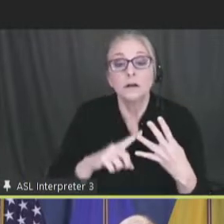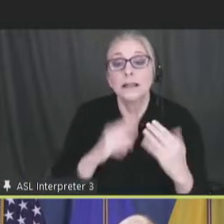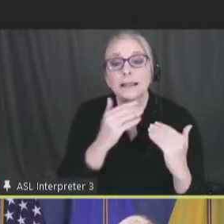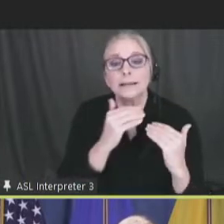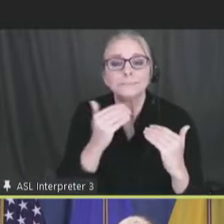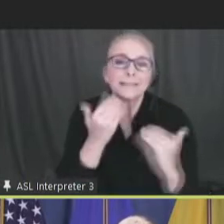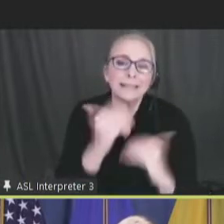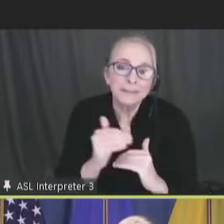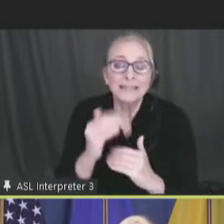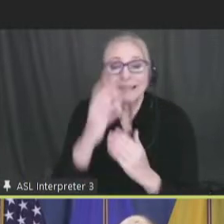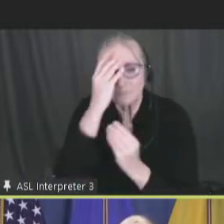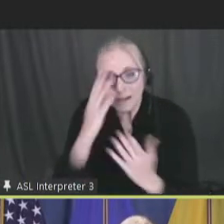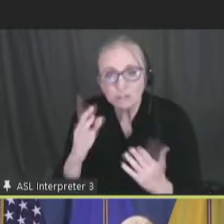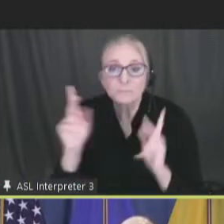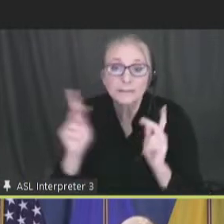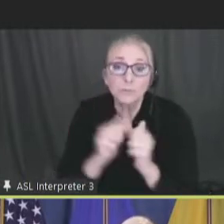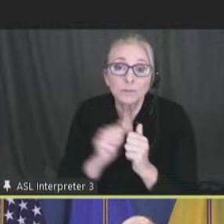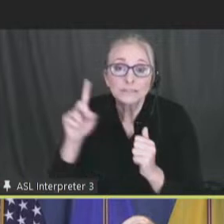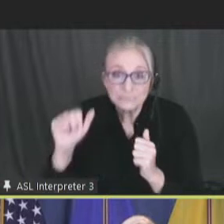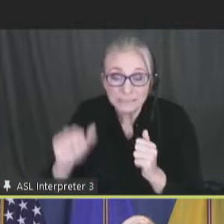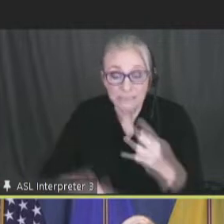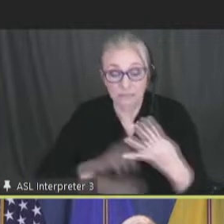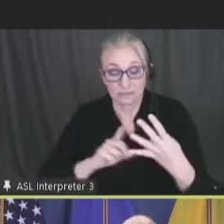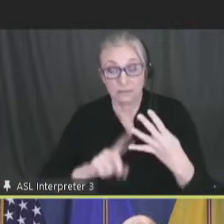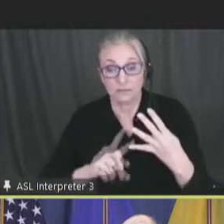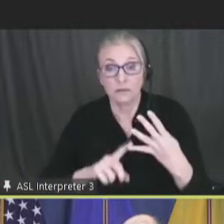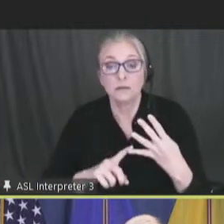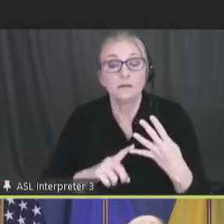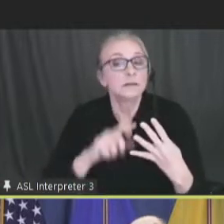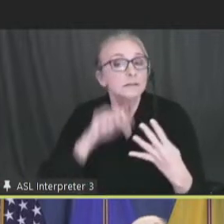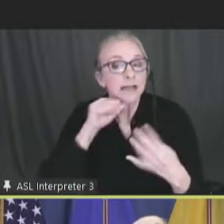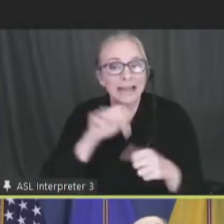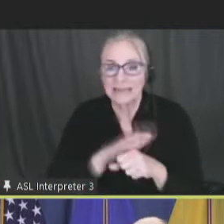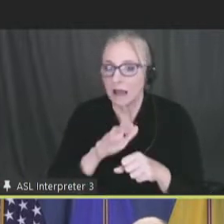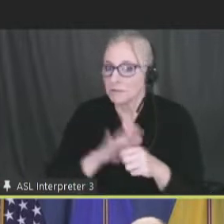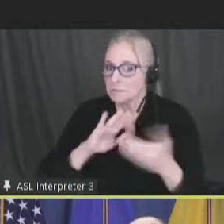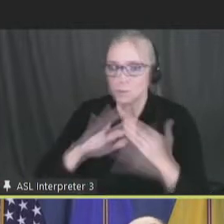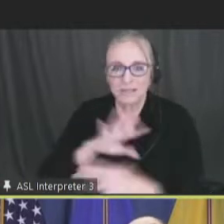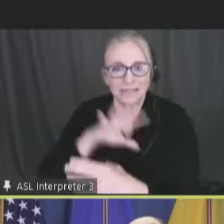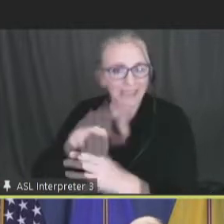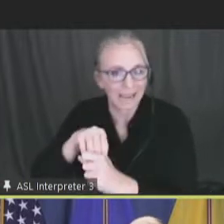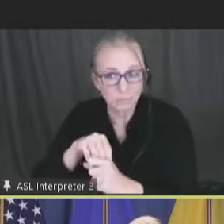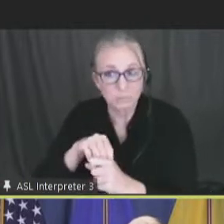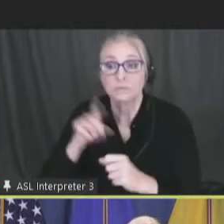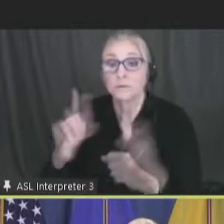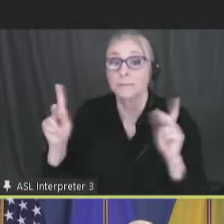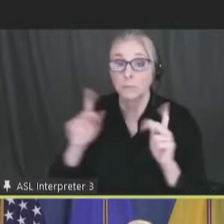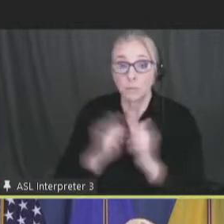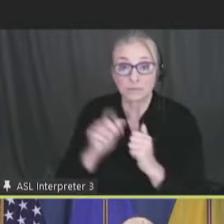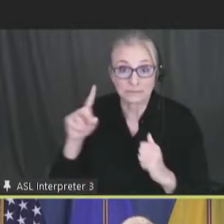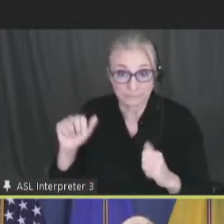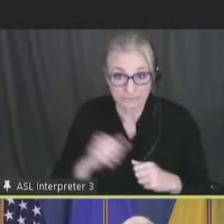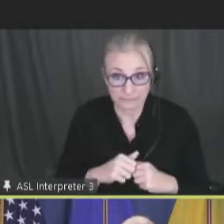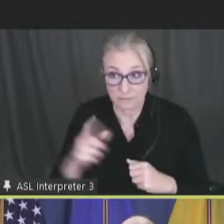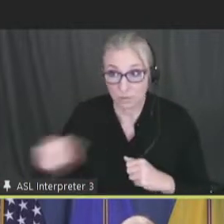data on disability. And fourth is lack of community engagement from people with disabilities.